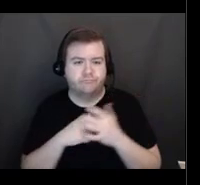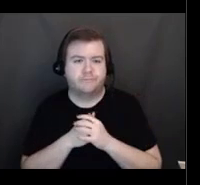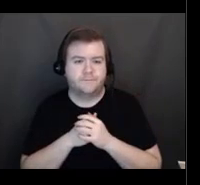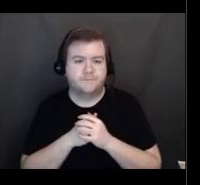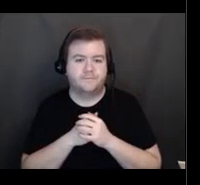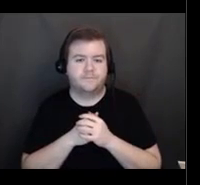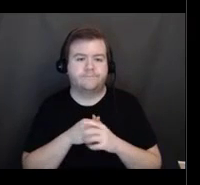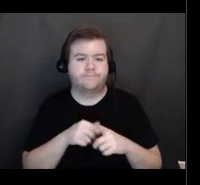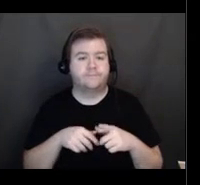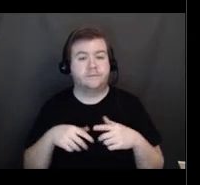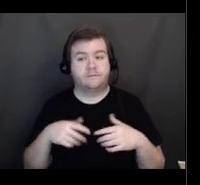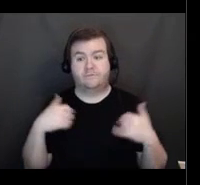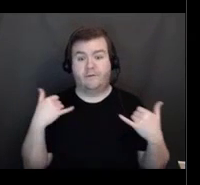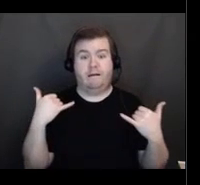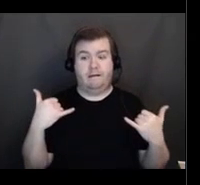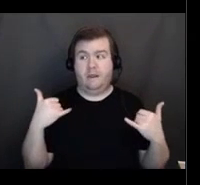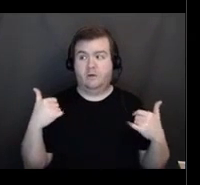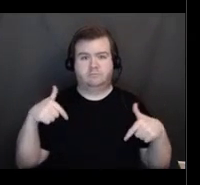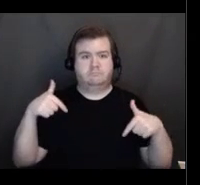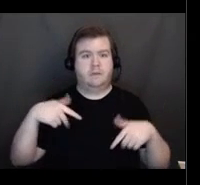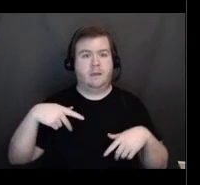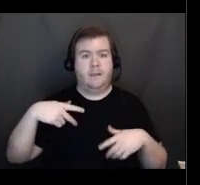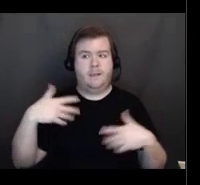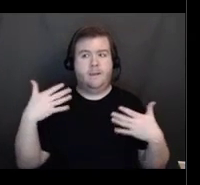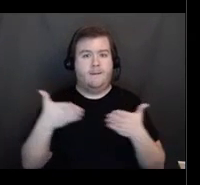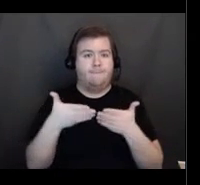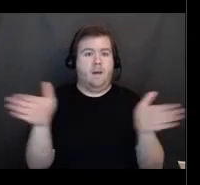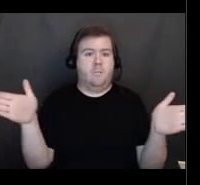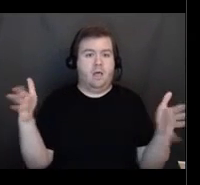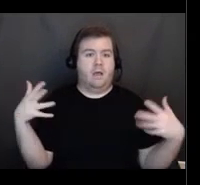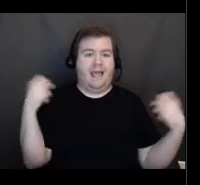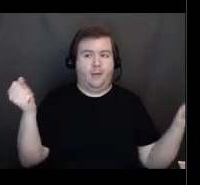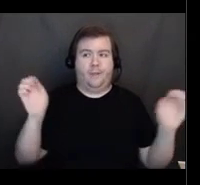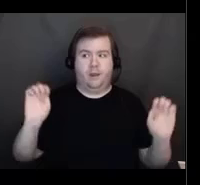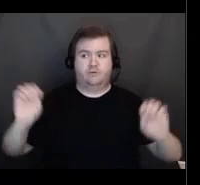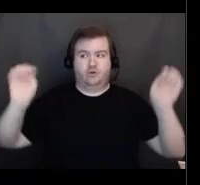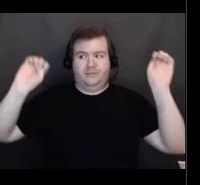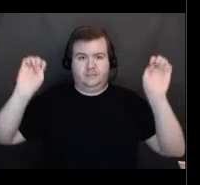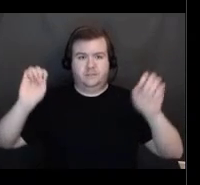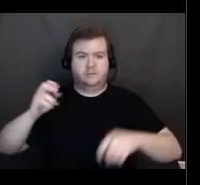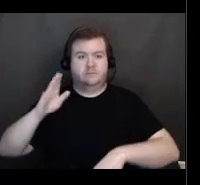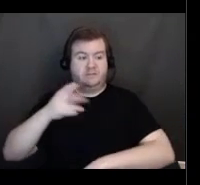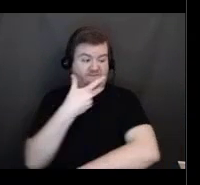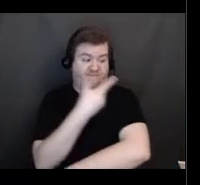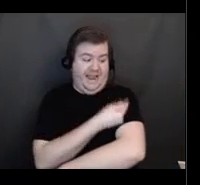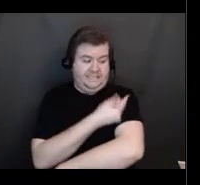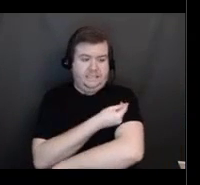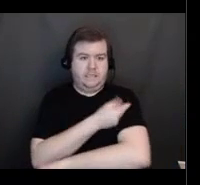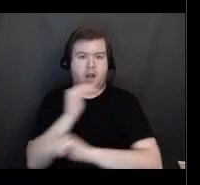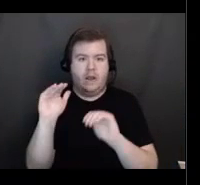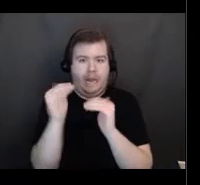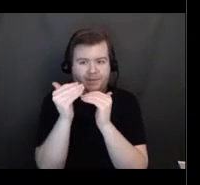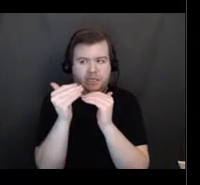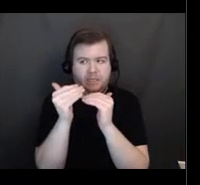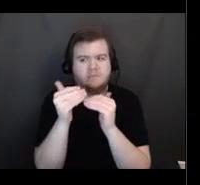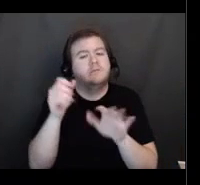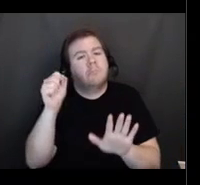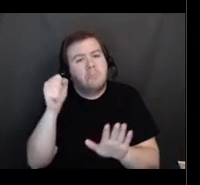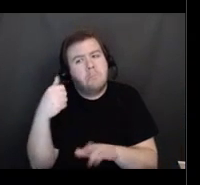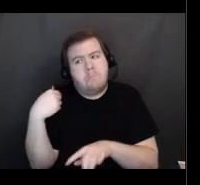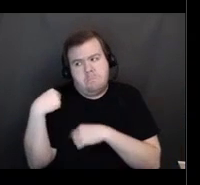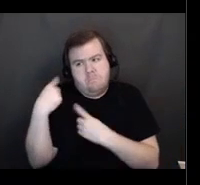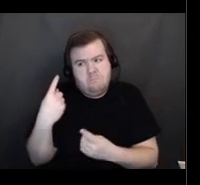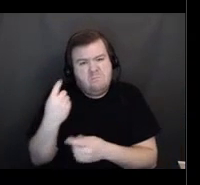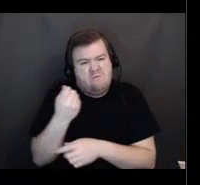public health emergency. Keep in mind that the vaccine supply is limited. It has definitely gotten better in the last weeks,